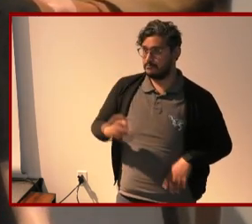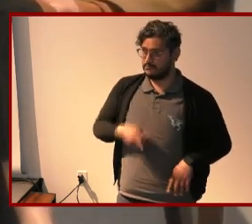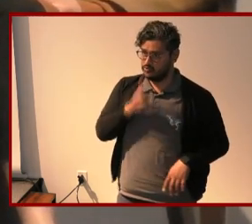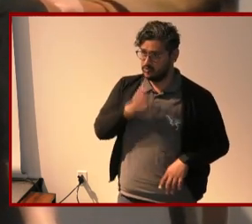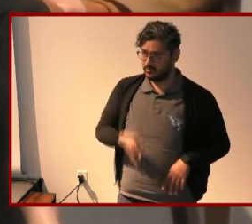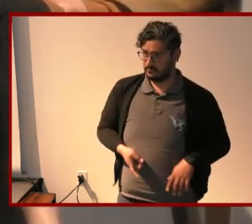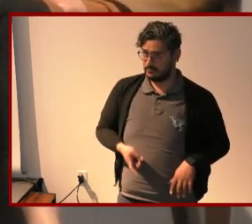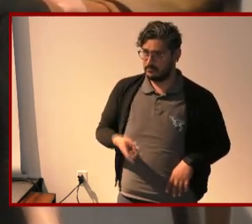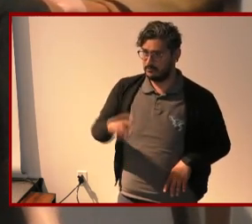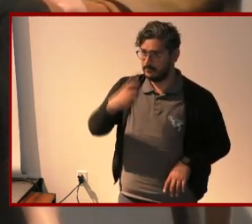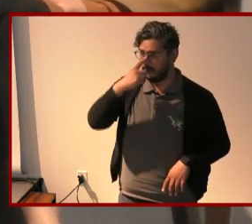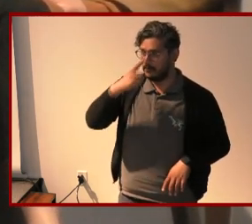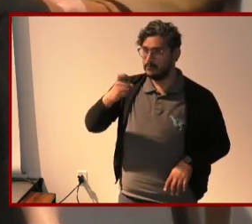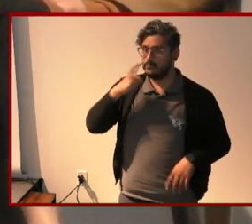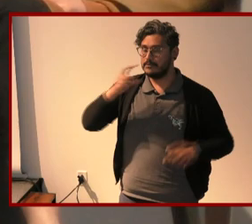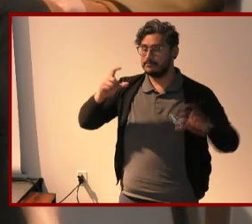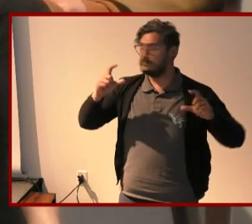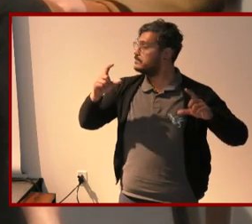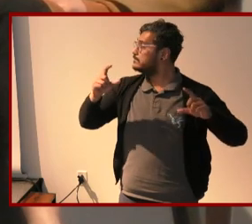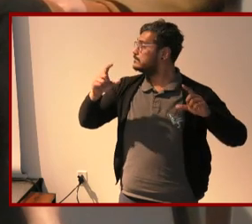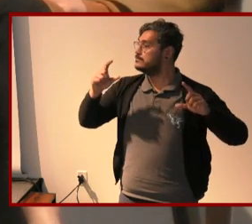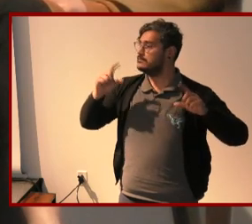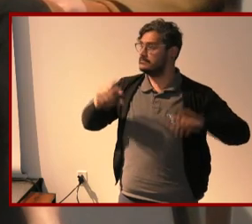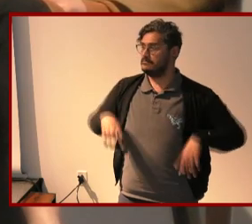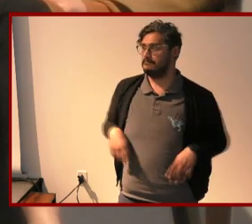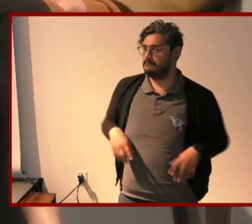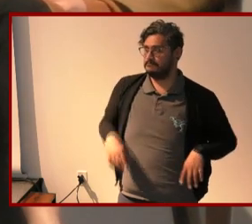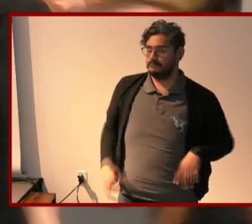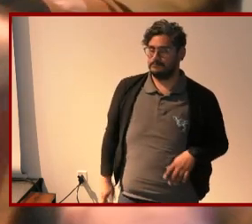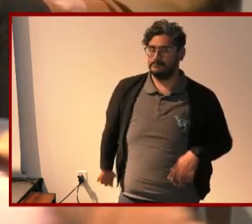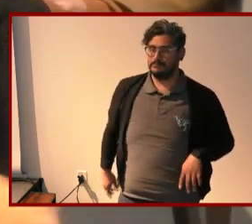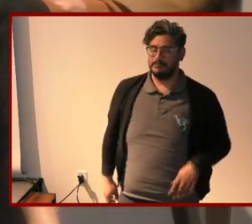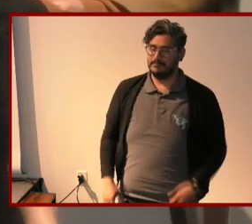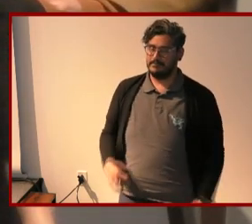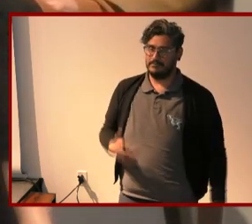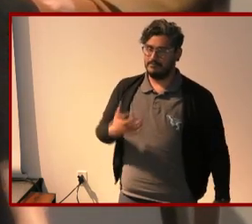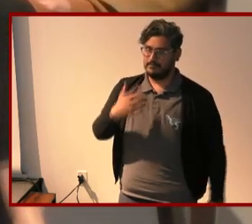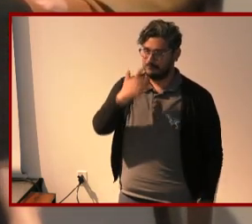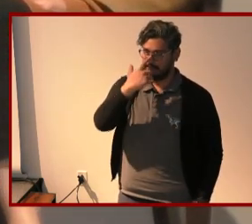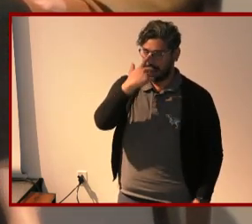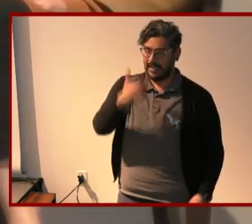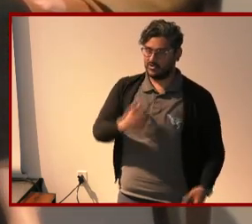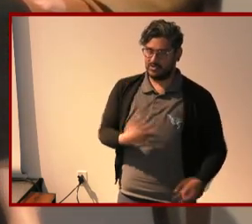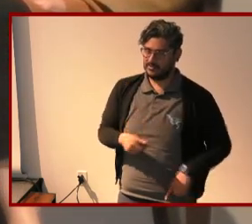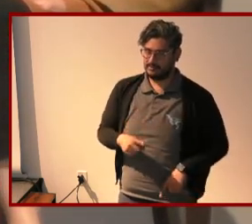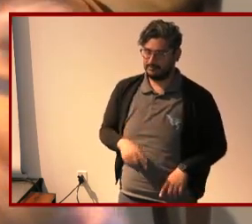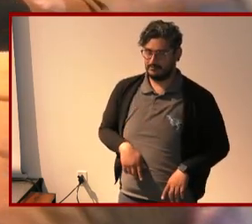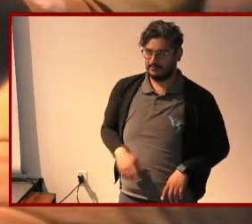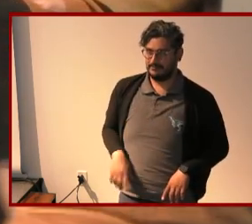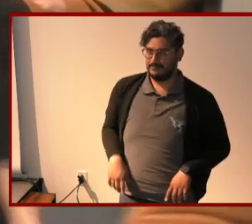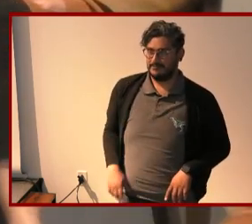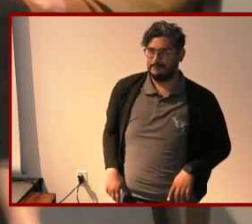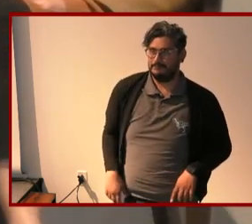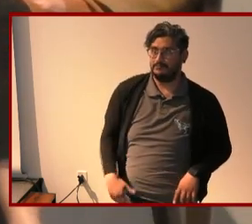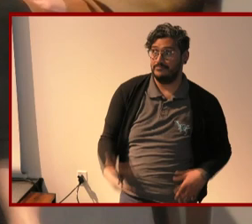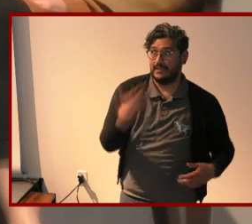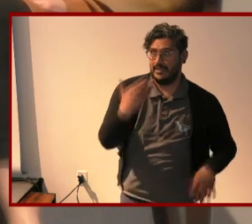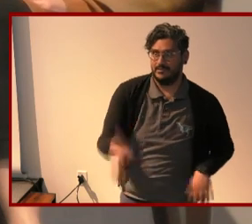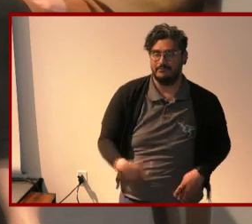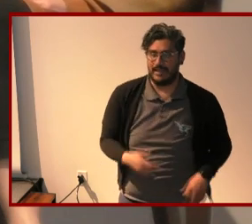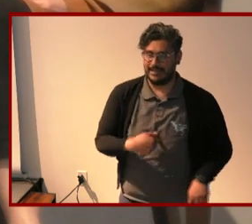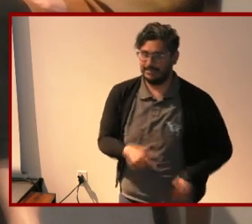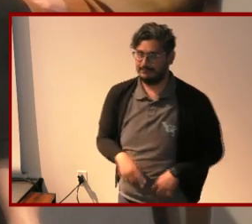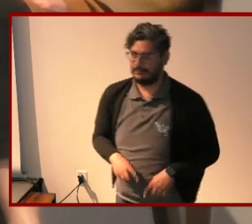brown hair and glasses with a mask covering the lower half of my face i'm a white person in my mid-30s and wearing a